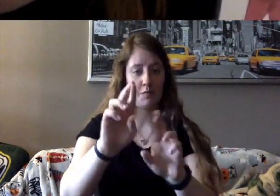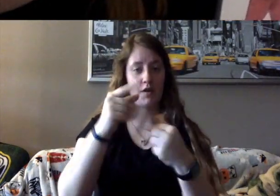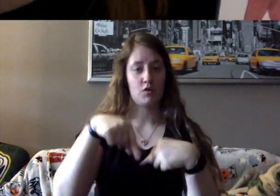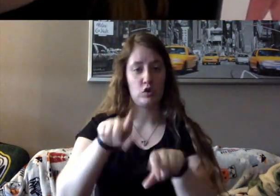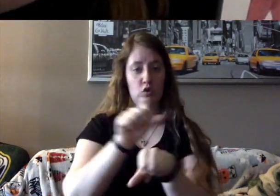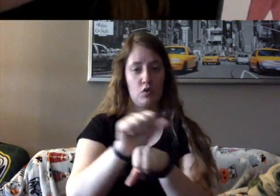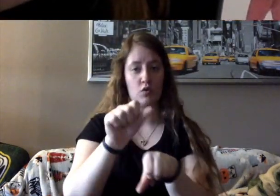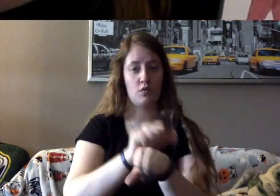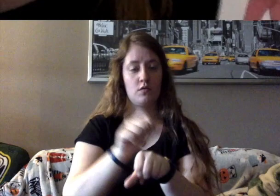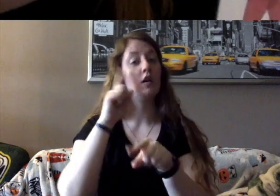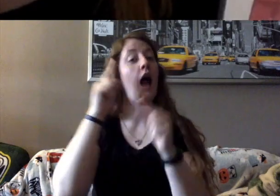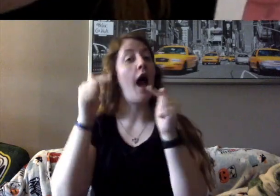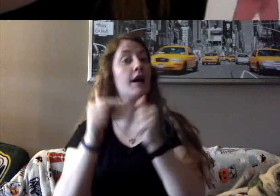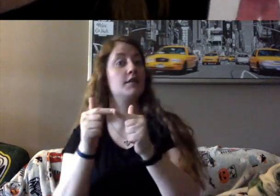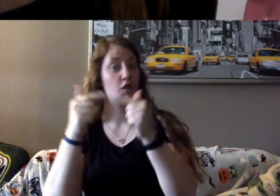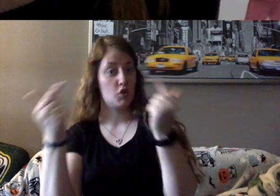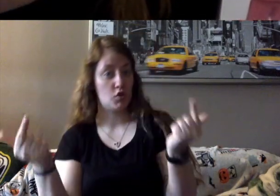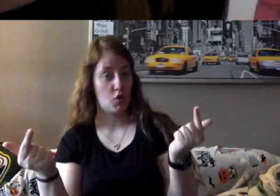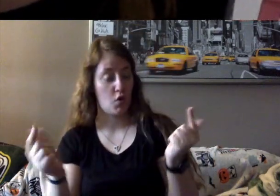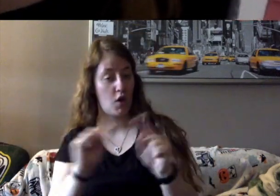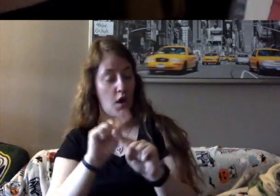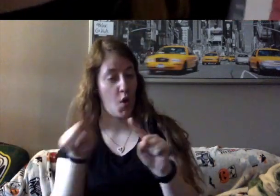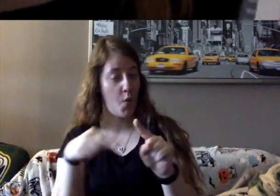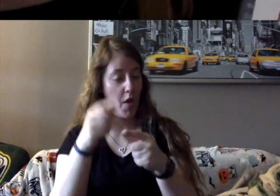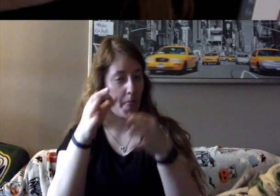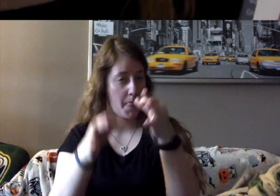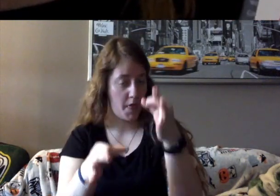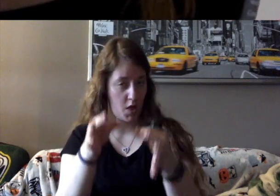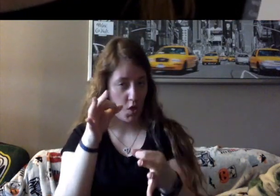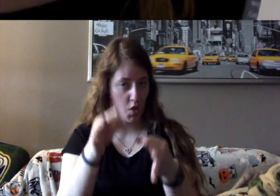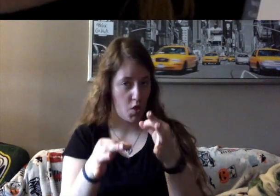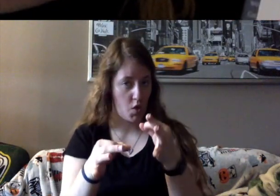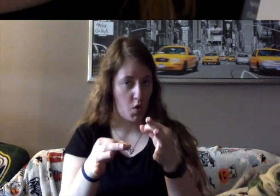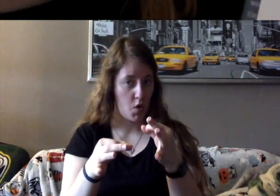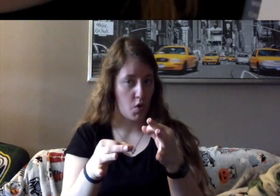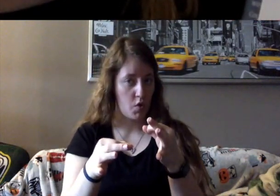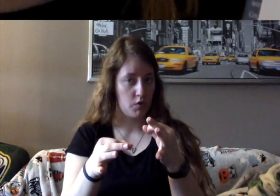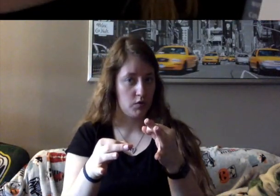rejected a law meant to protect the right of all citizens to vote,